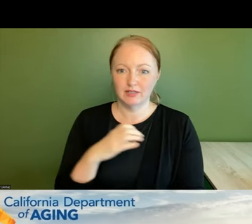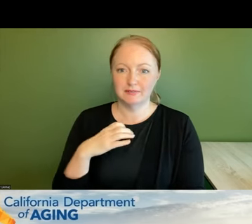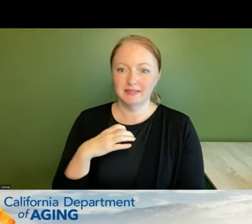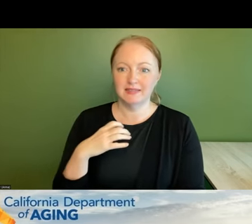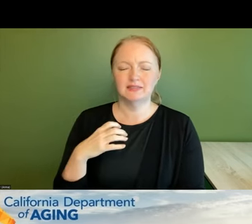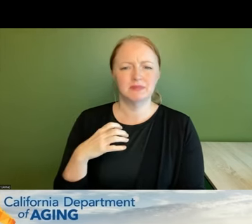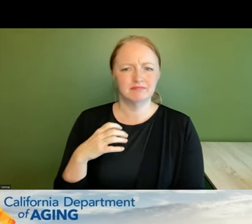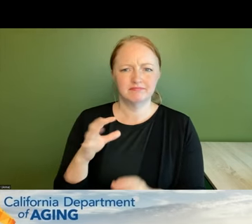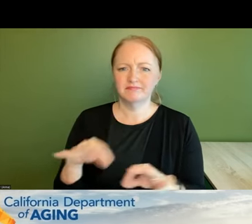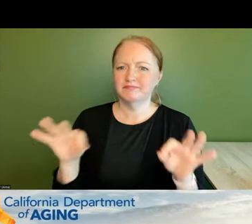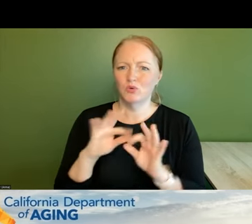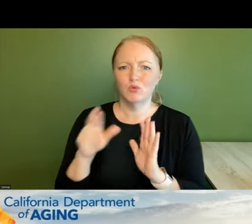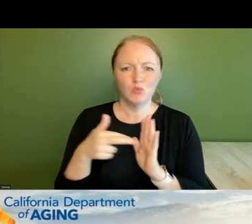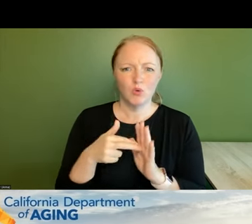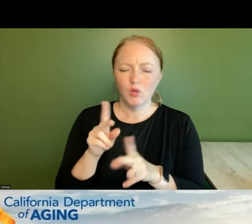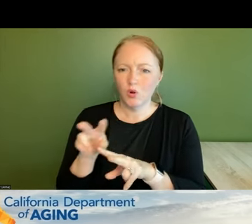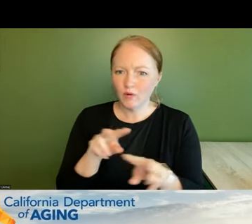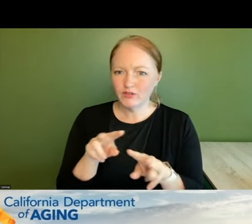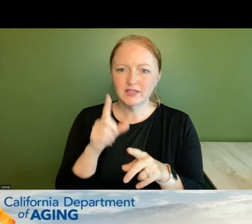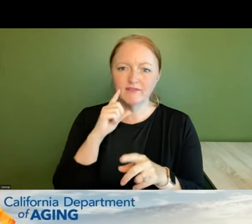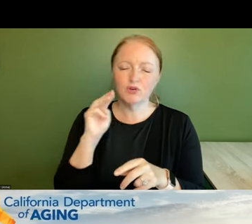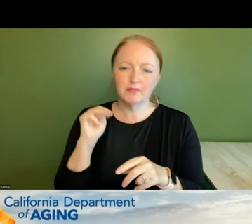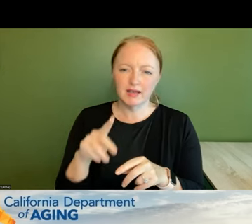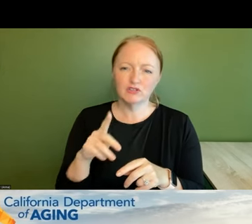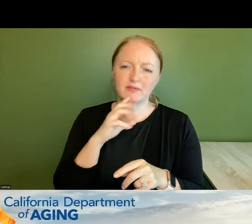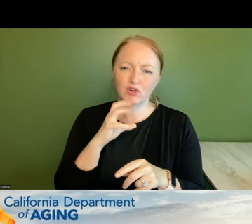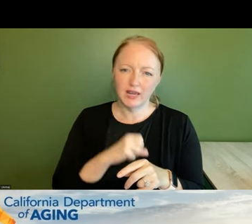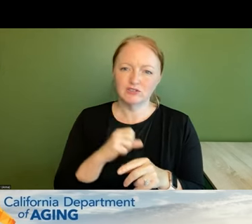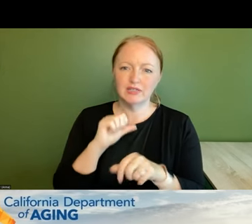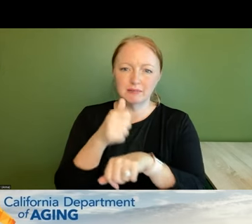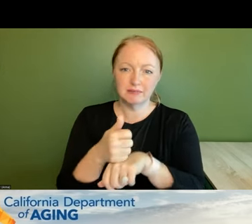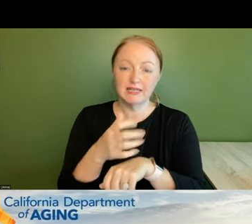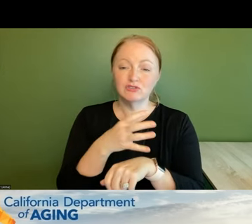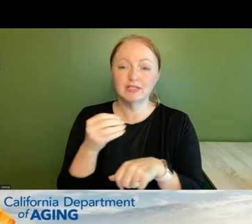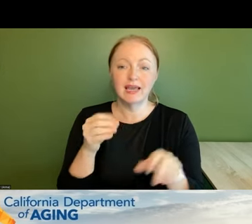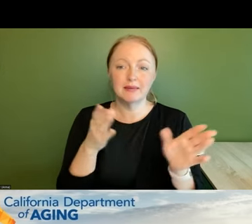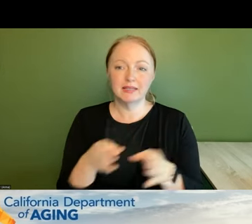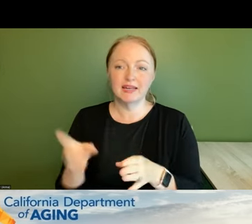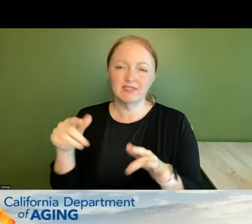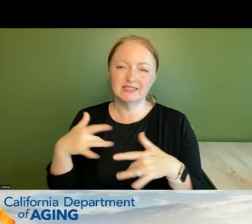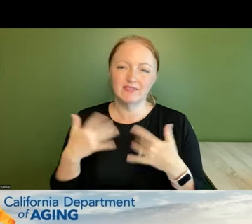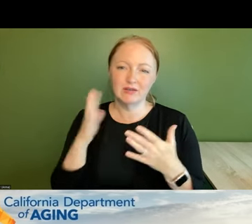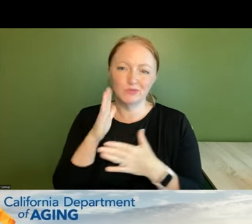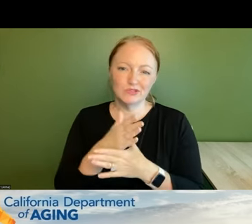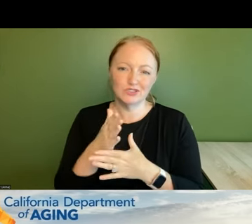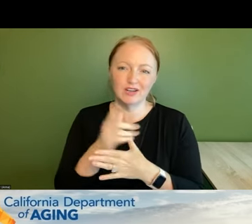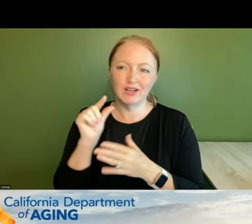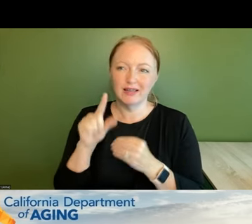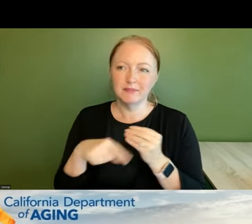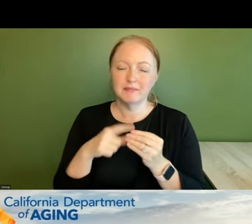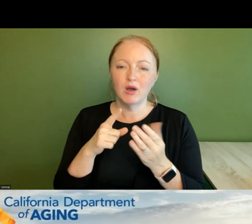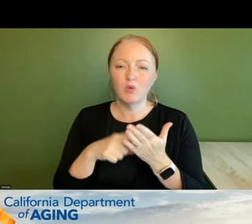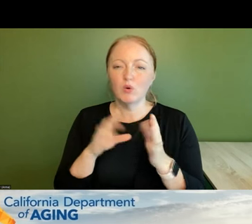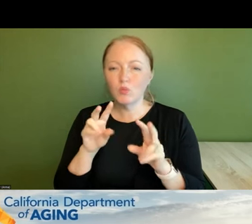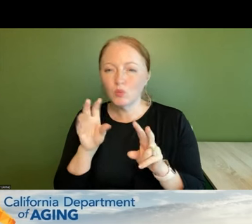has been instrumental in the oversight of master plan for aging implementation and also the planning of the of this event is going to share um a bit about what we're really